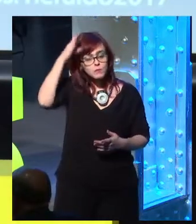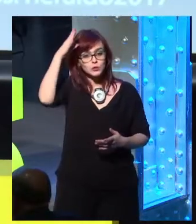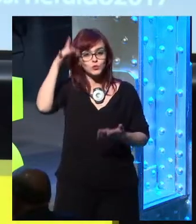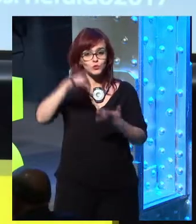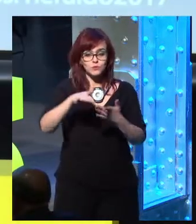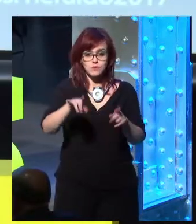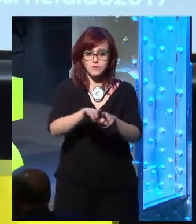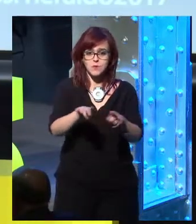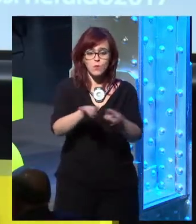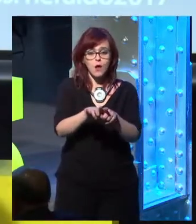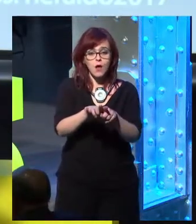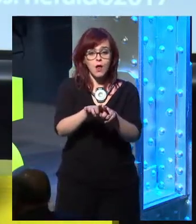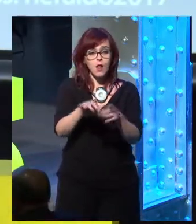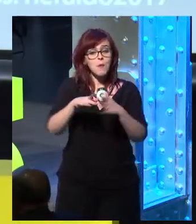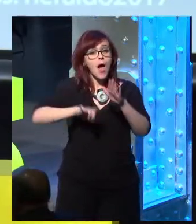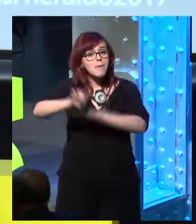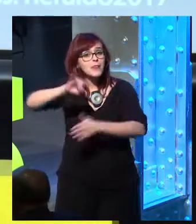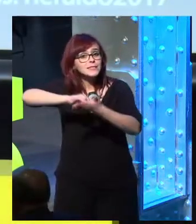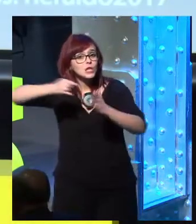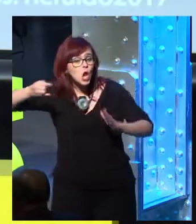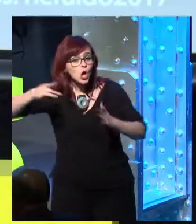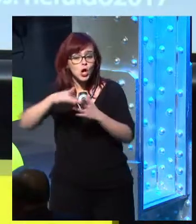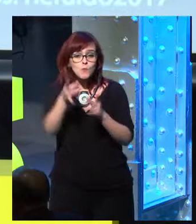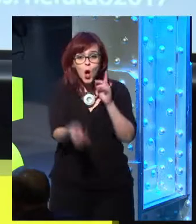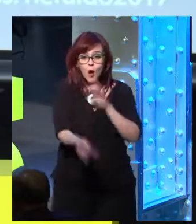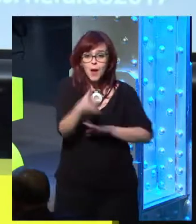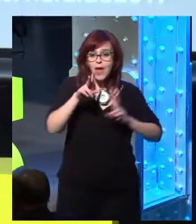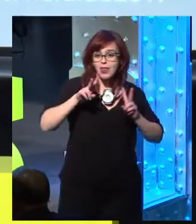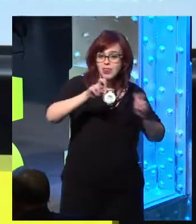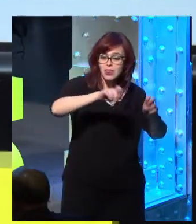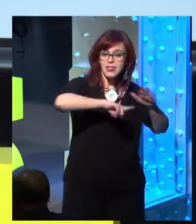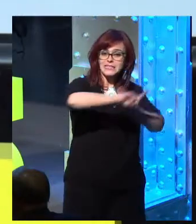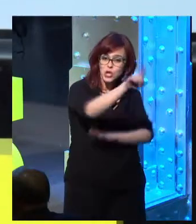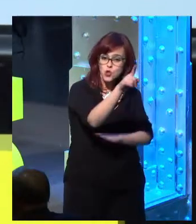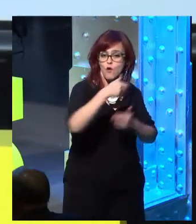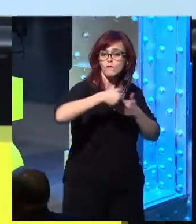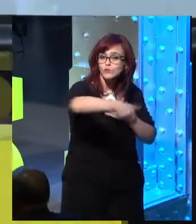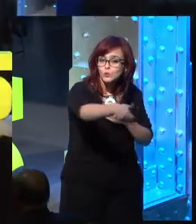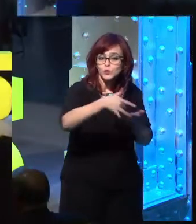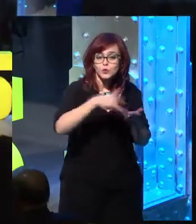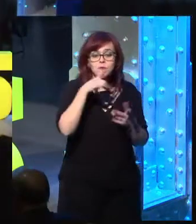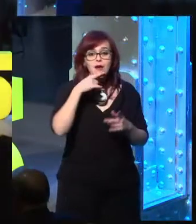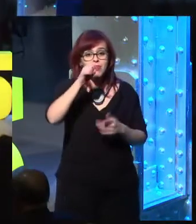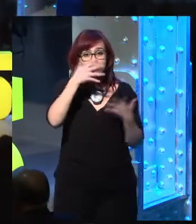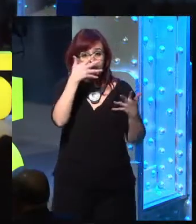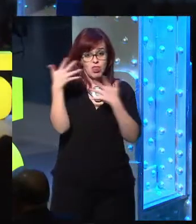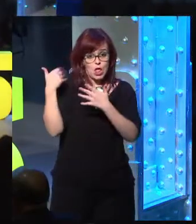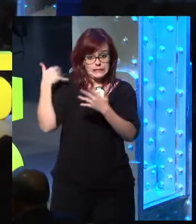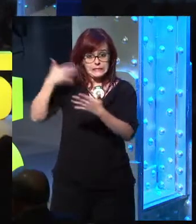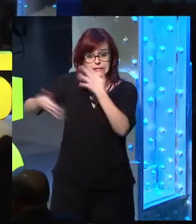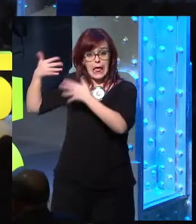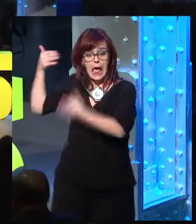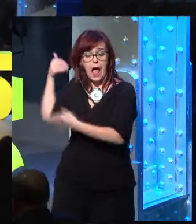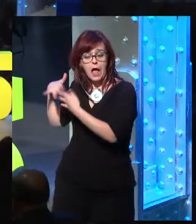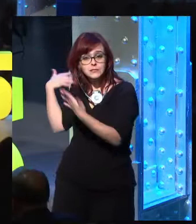in the magazine, in the newsroom, in terms of technology, progress, future of all